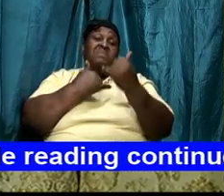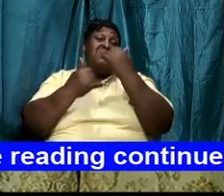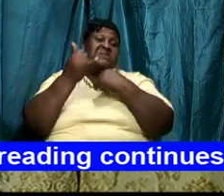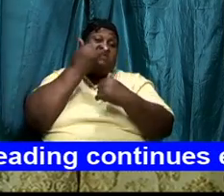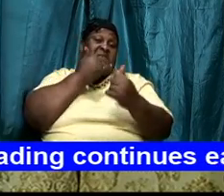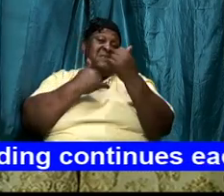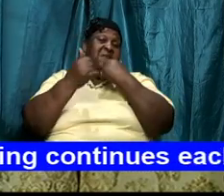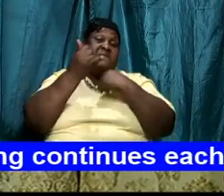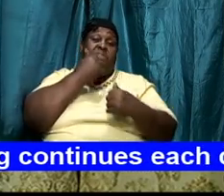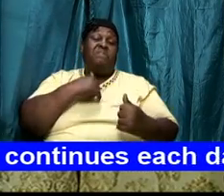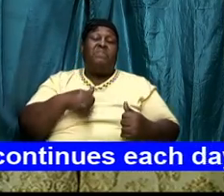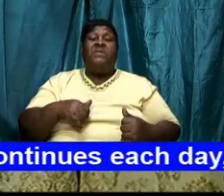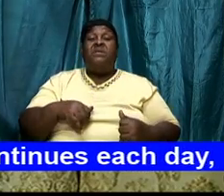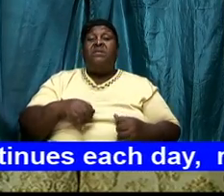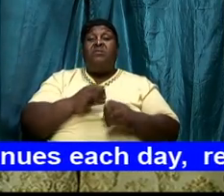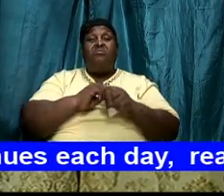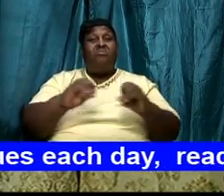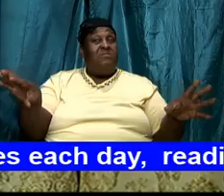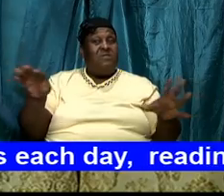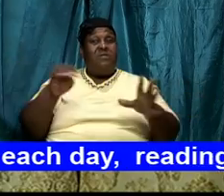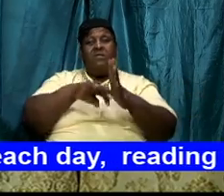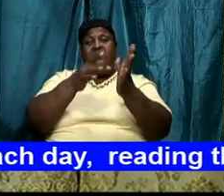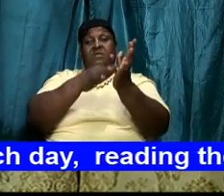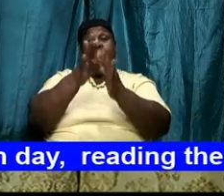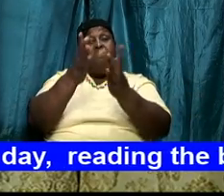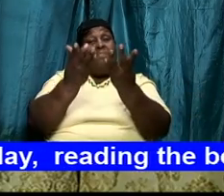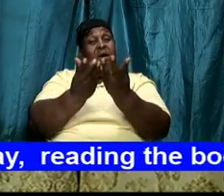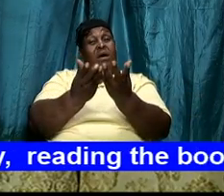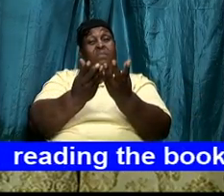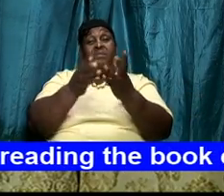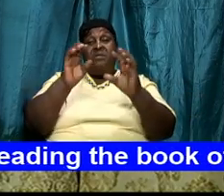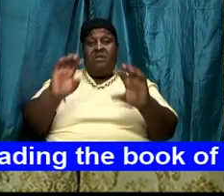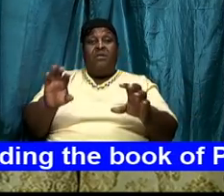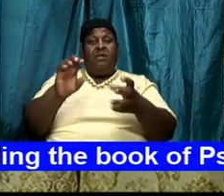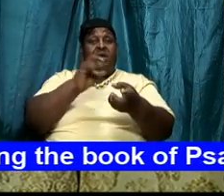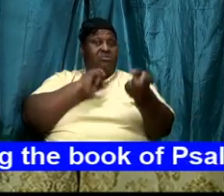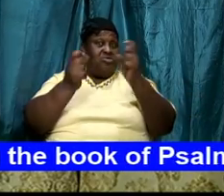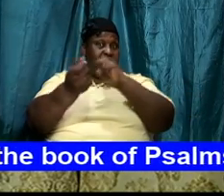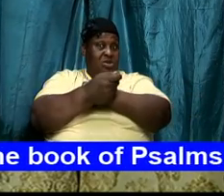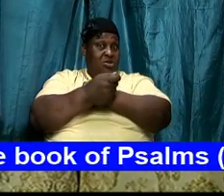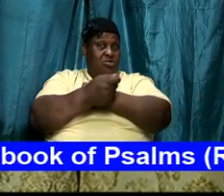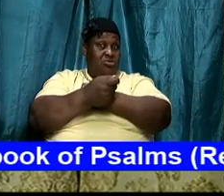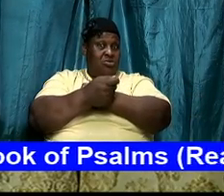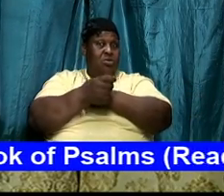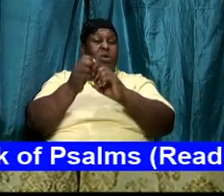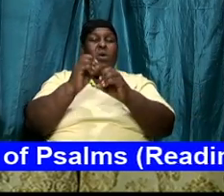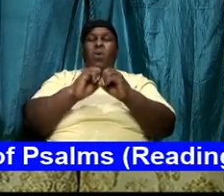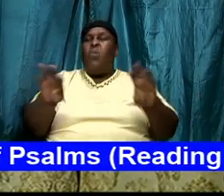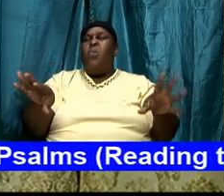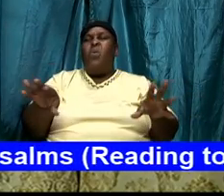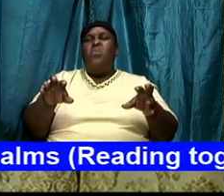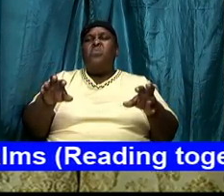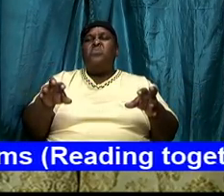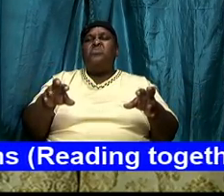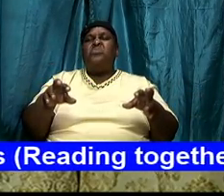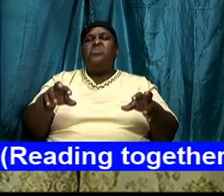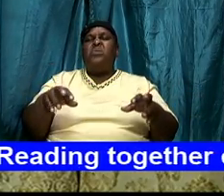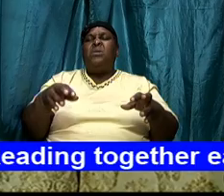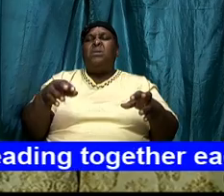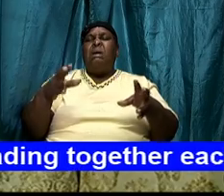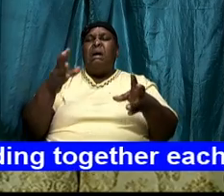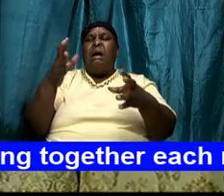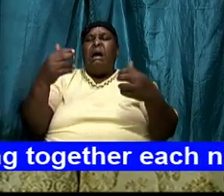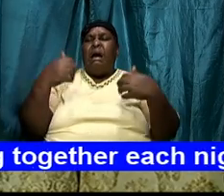nothing in the book can change again you won't get another Bible and hear Apostle Paul 2 coming